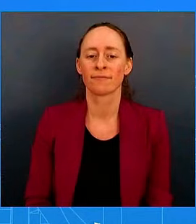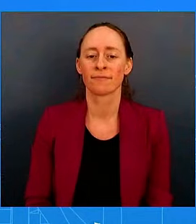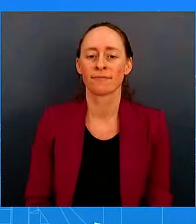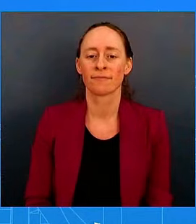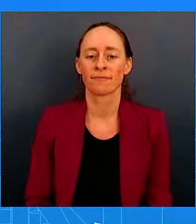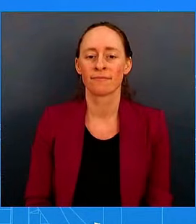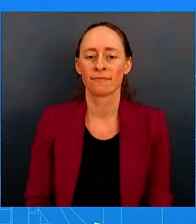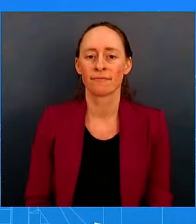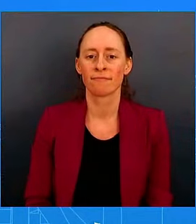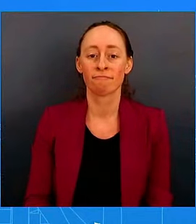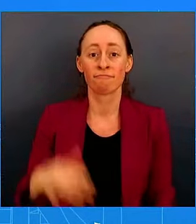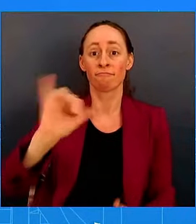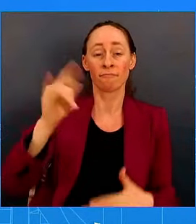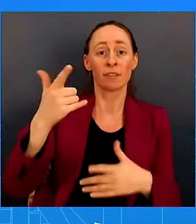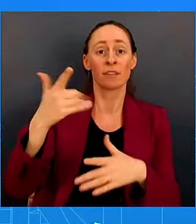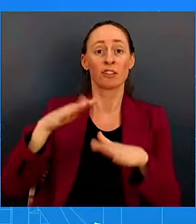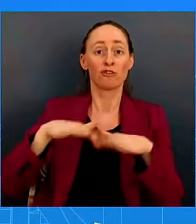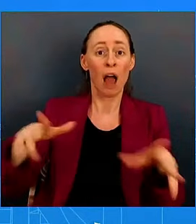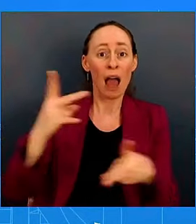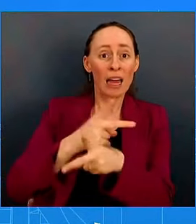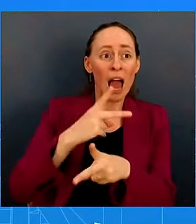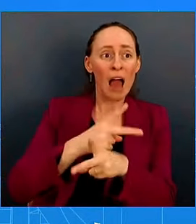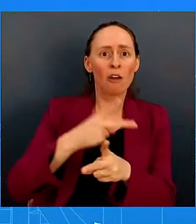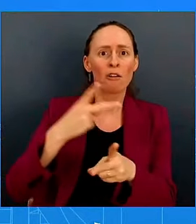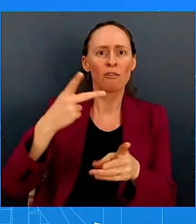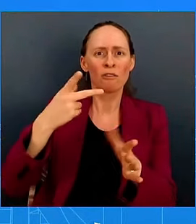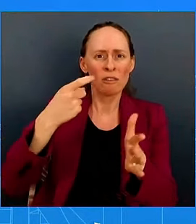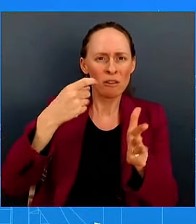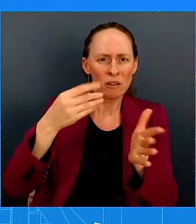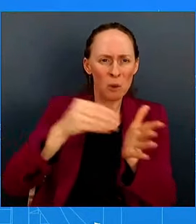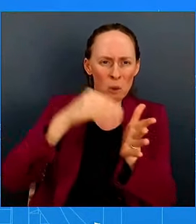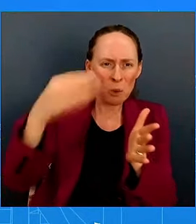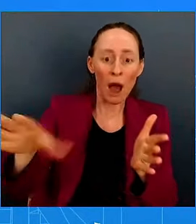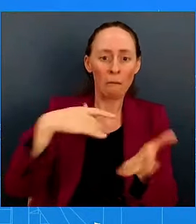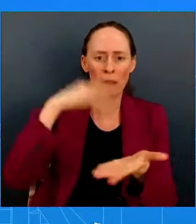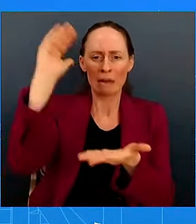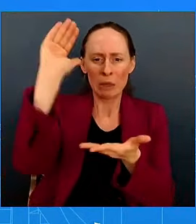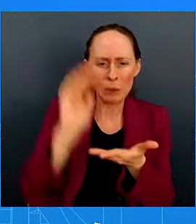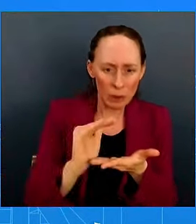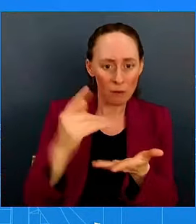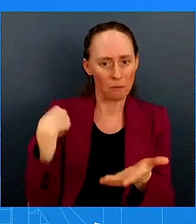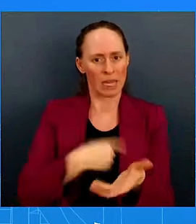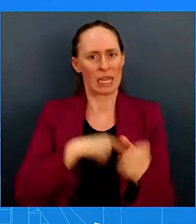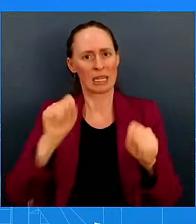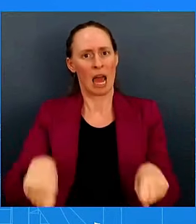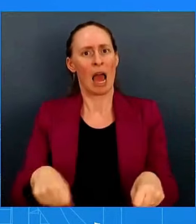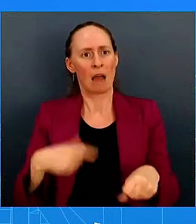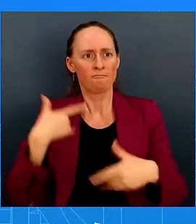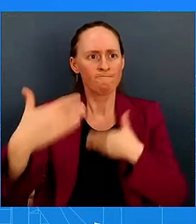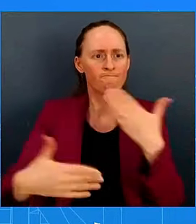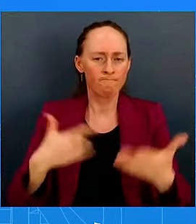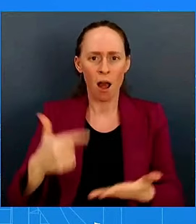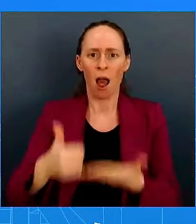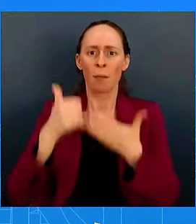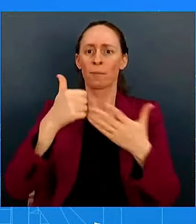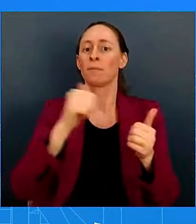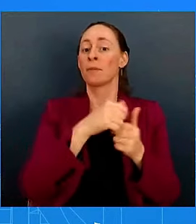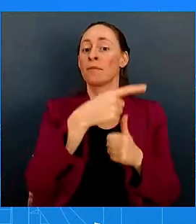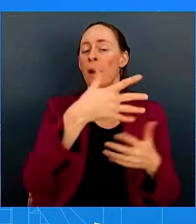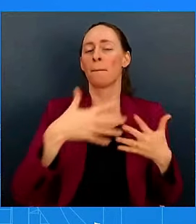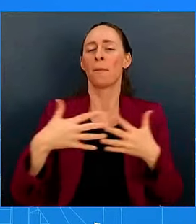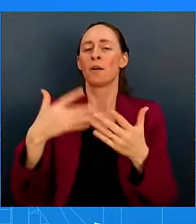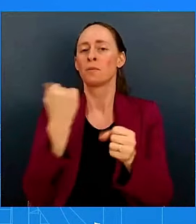especially the child tax credit. That is something that we were able to do with the American Rescue Plan, which only Democrats voted for in Congress. And that